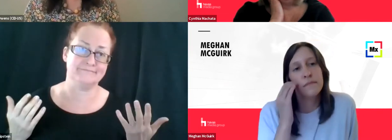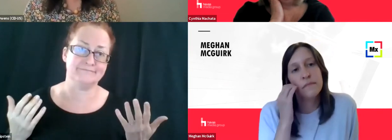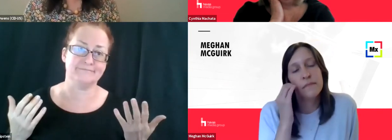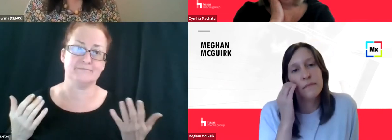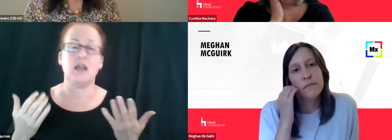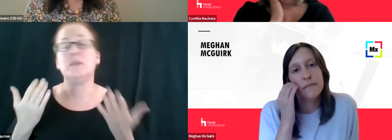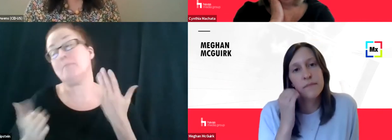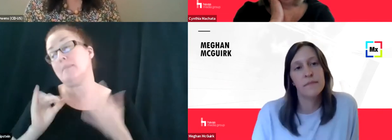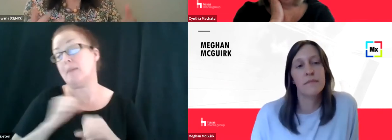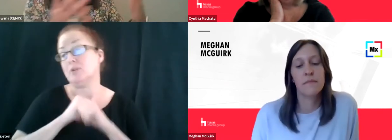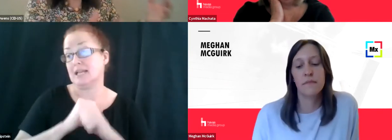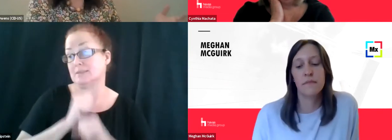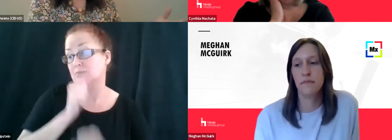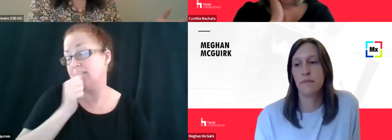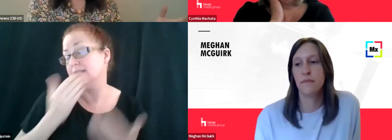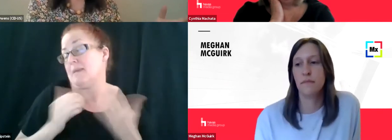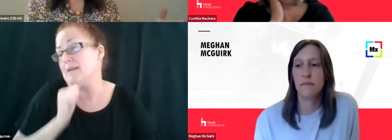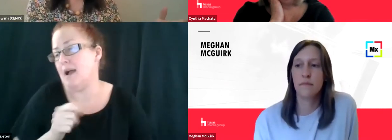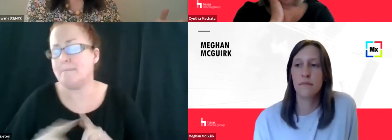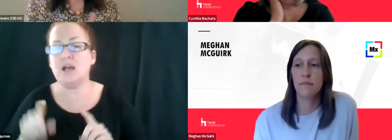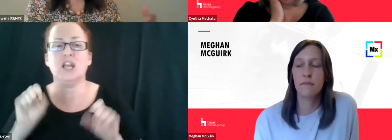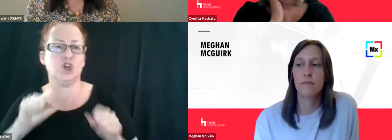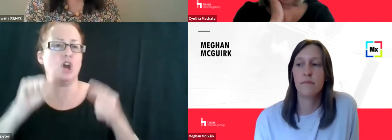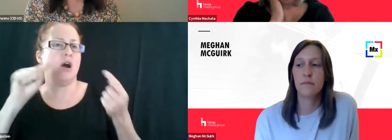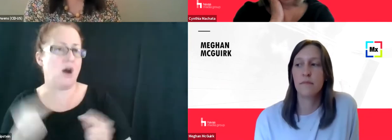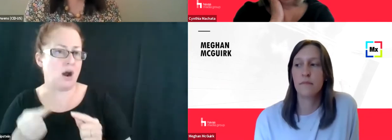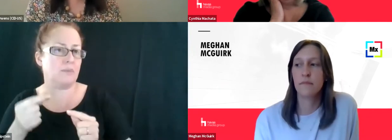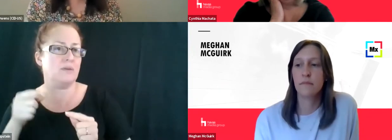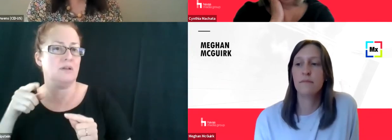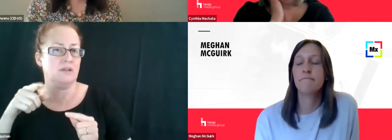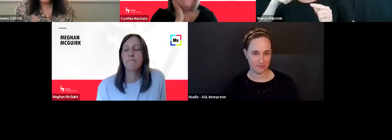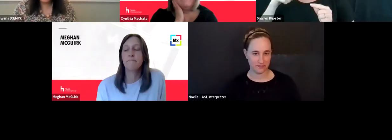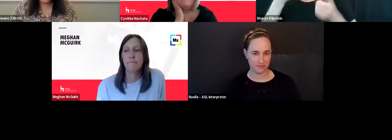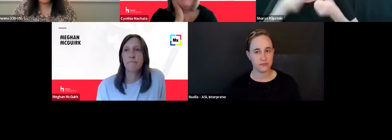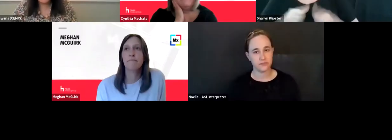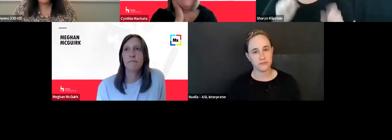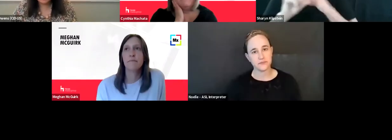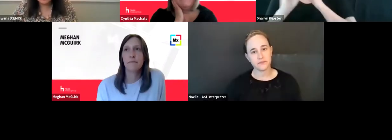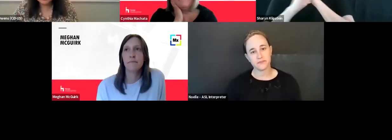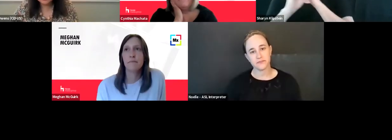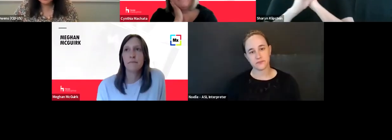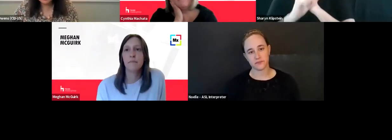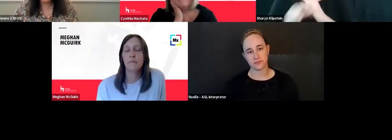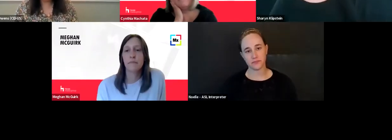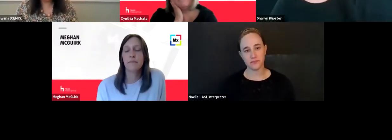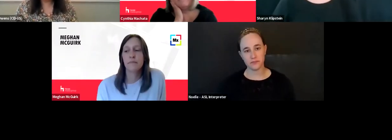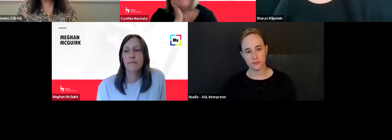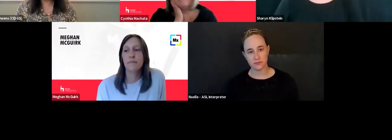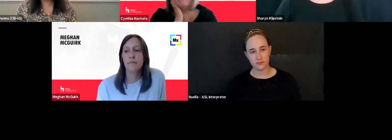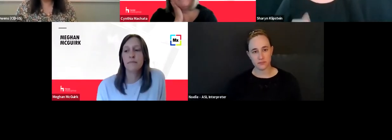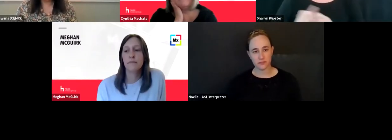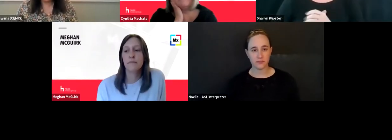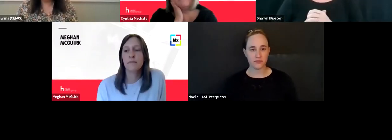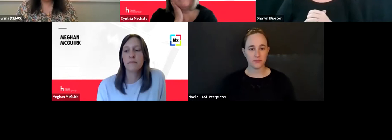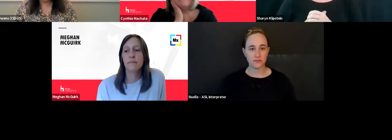protects our privacy. Maybe it doesn't, but it could potentially harm those trying to advertise to us. What are your thoughts on, on these moves